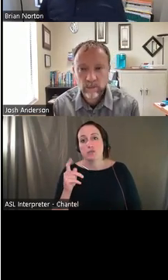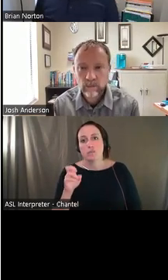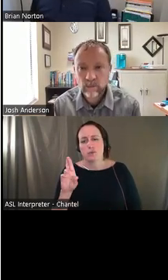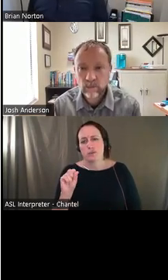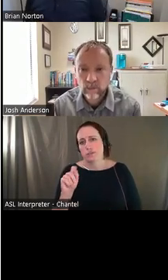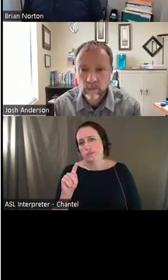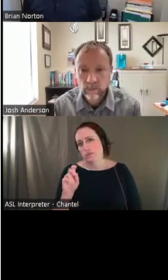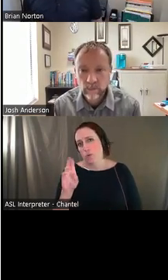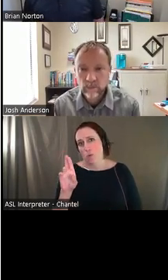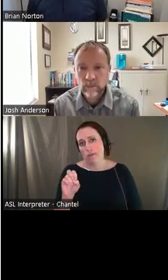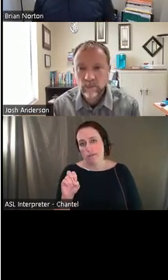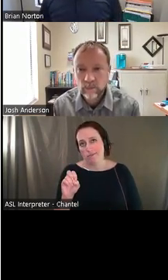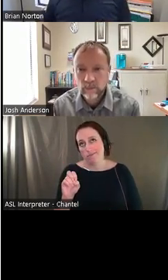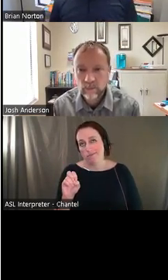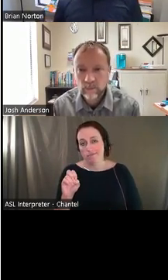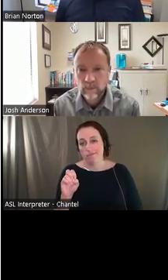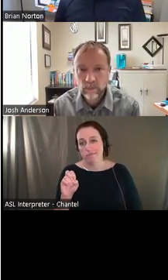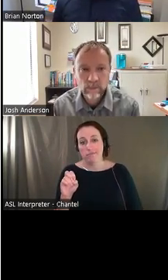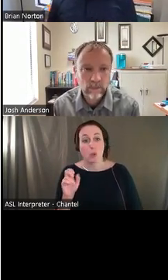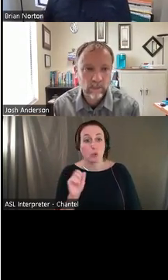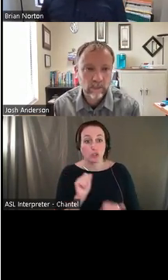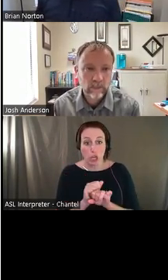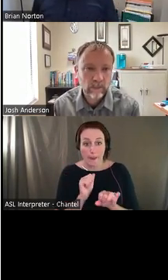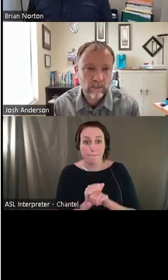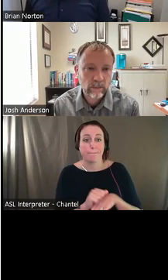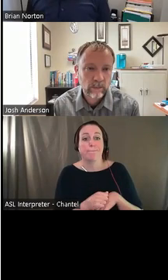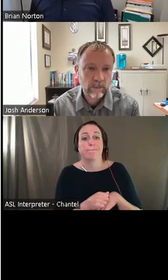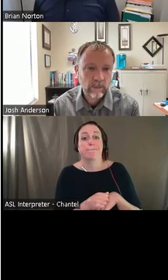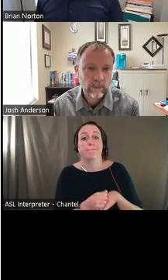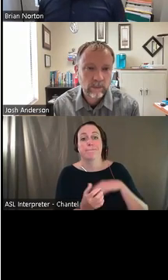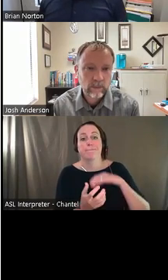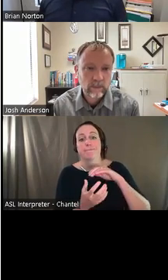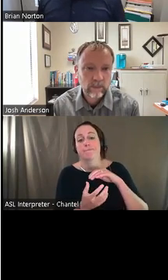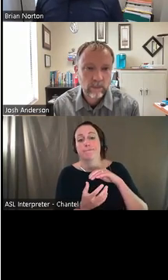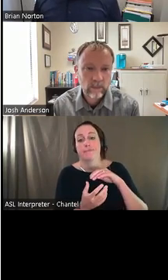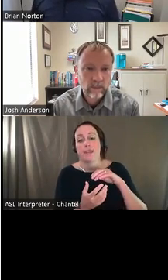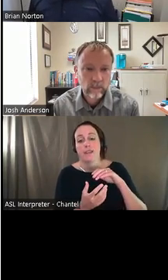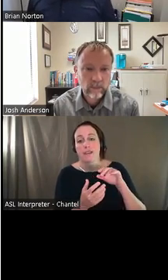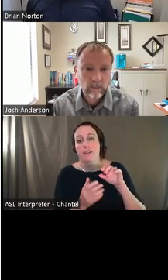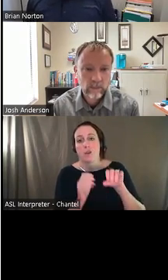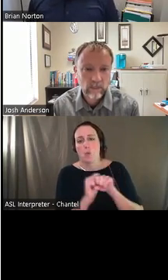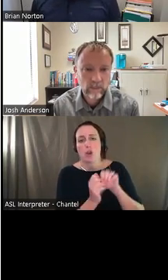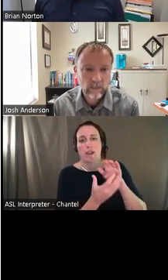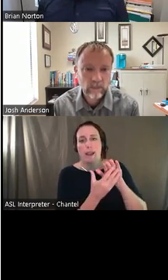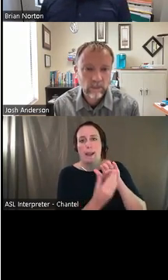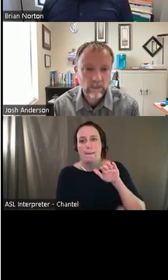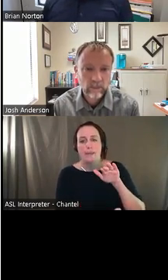Um, so the job we're trying to accommodate is for someone who works in the copy center and you can